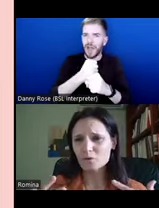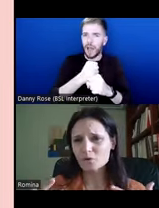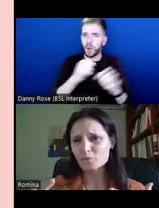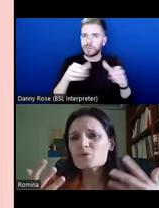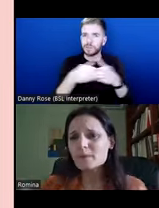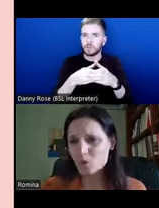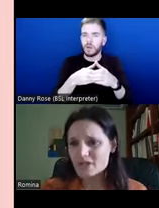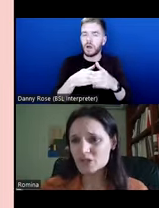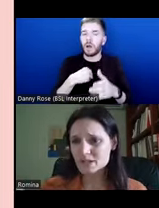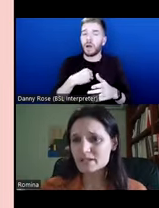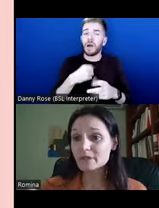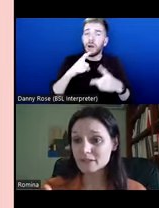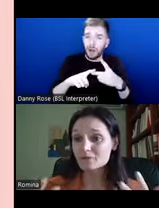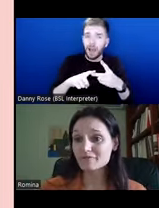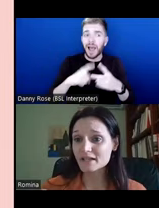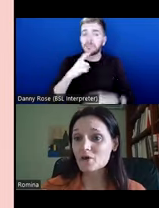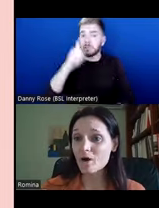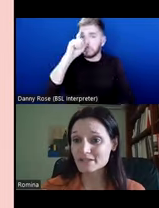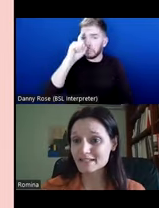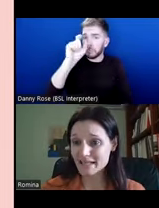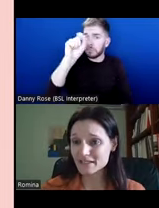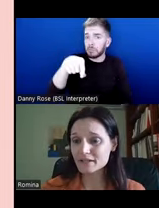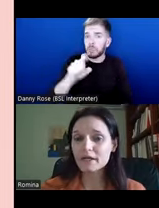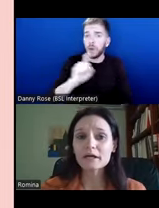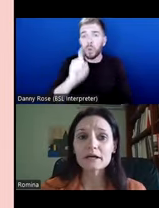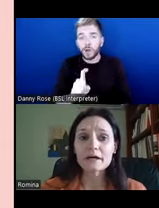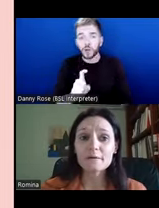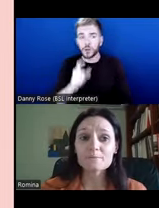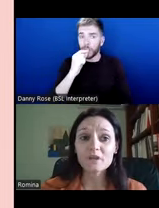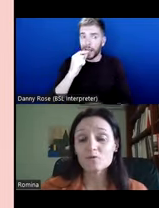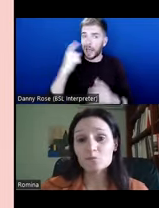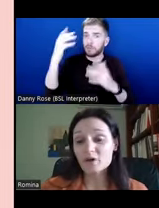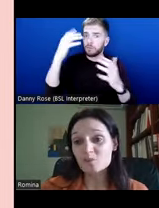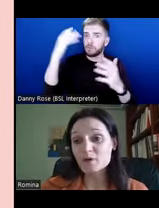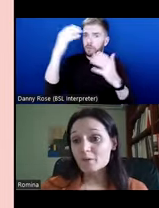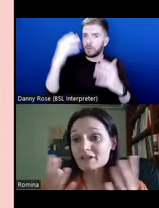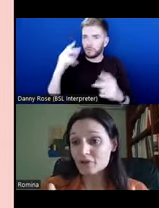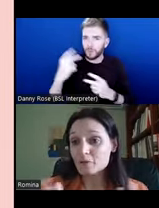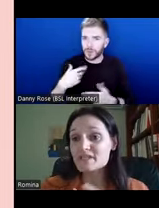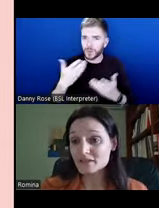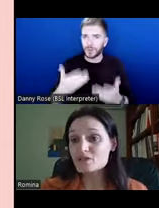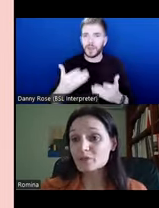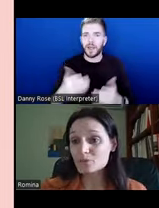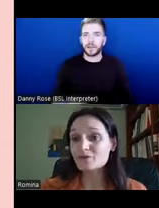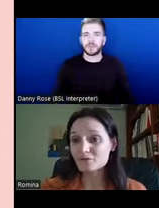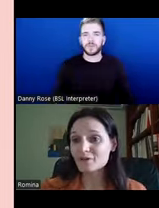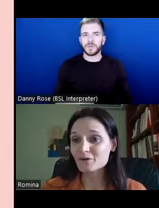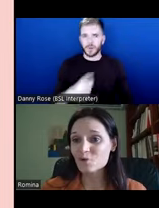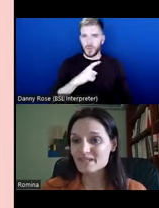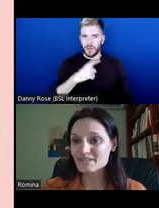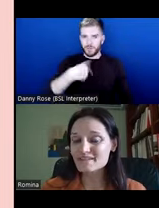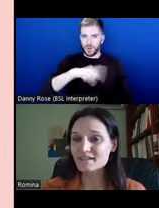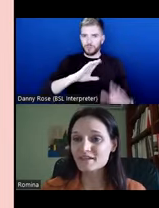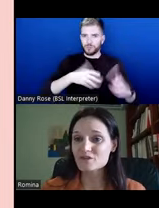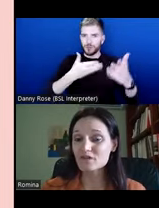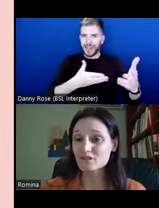or pose some questions that we can reflect on today, primarily for our presenters, but also for our